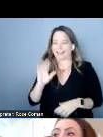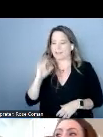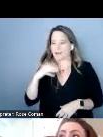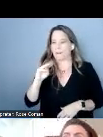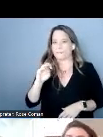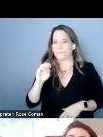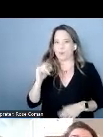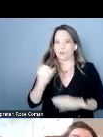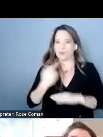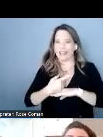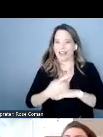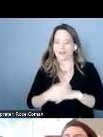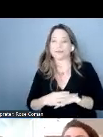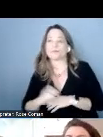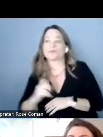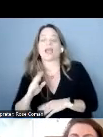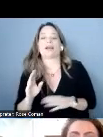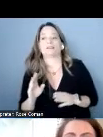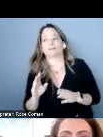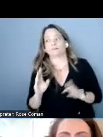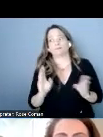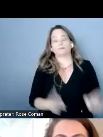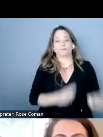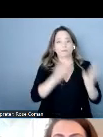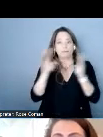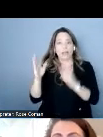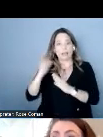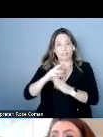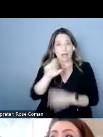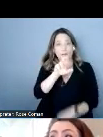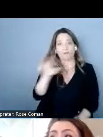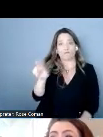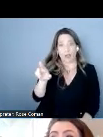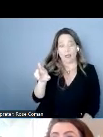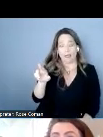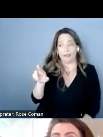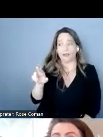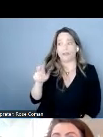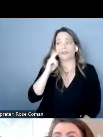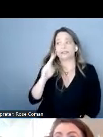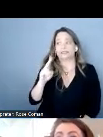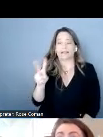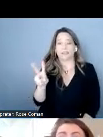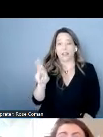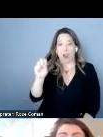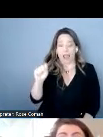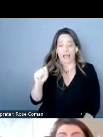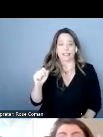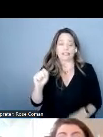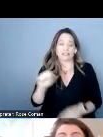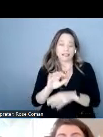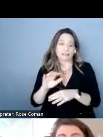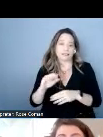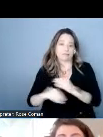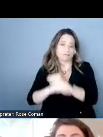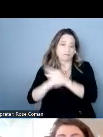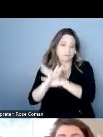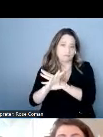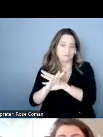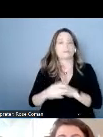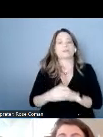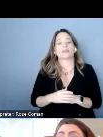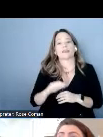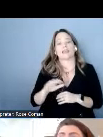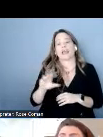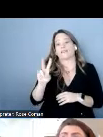if we go up into the upper right hand corner you'll see video relay service also known as vrs